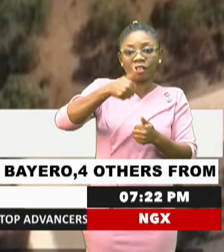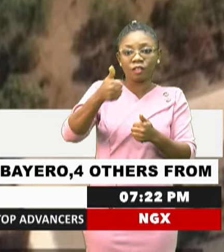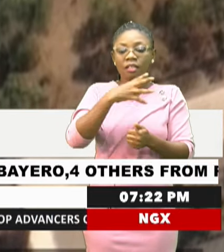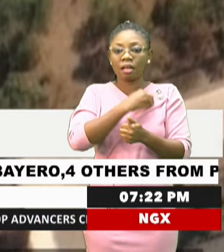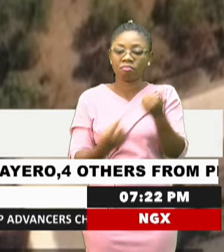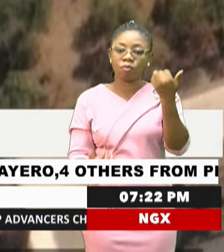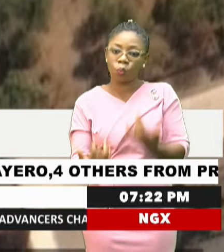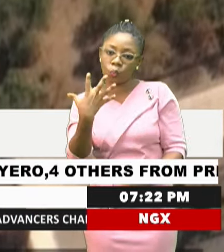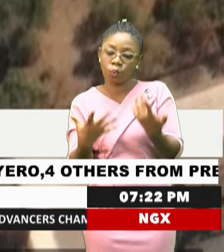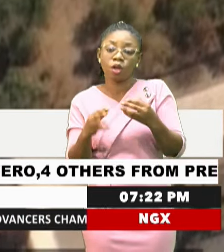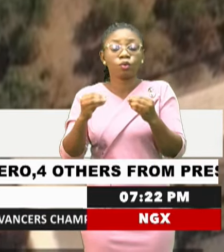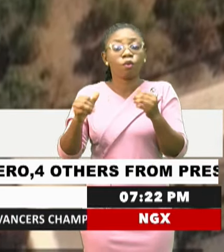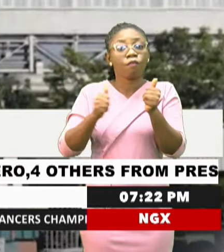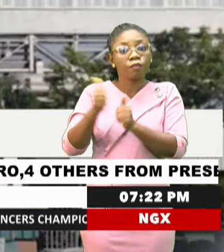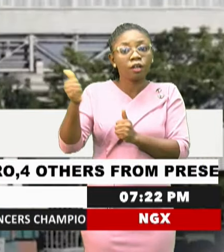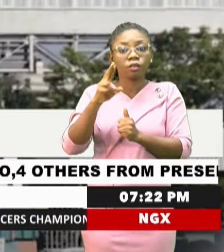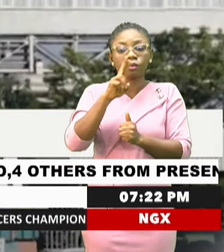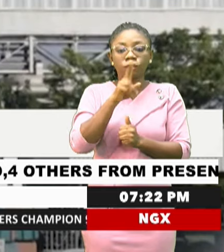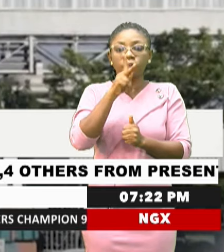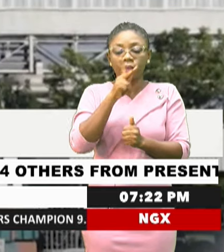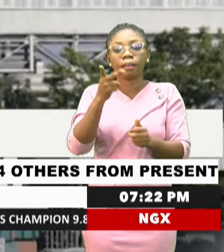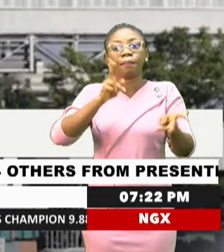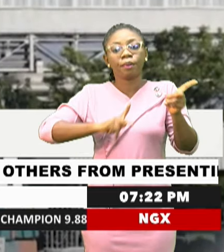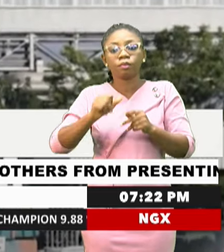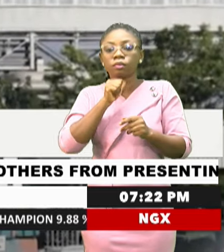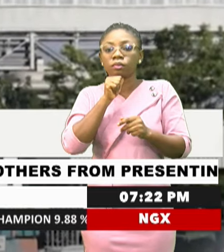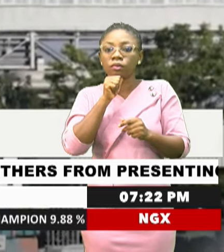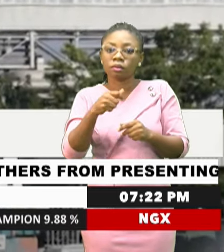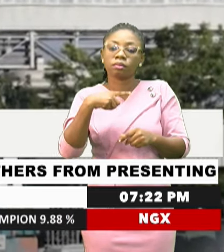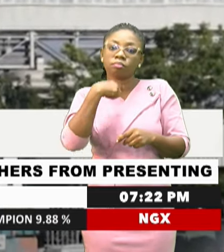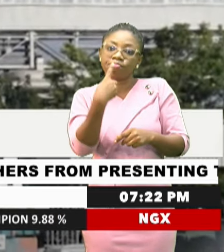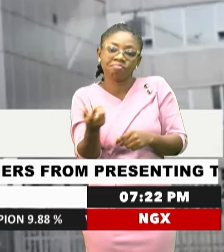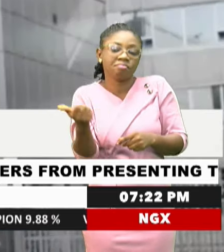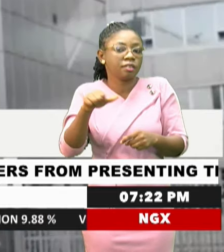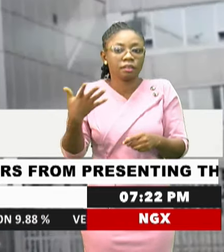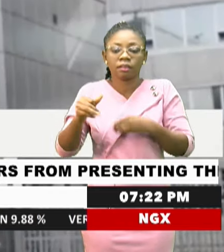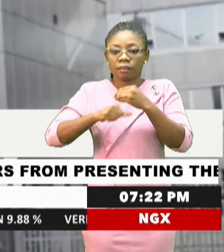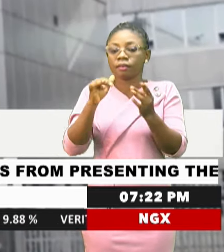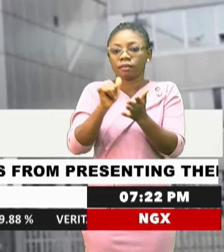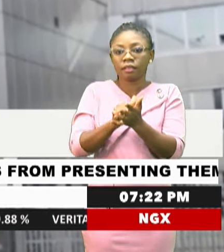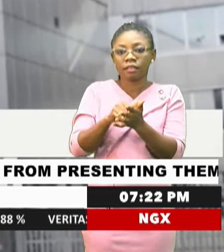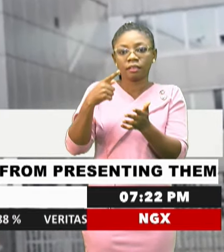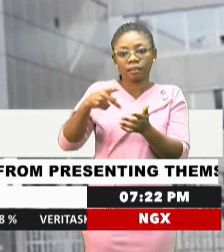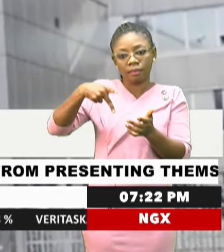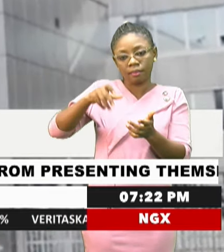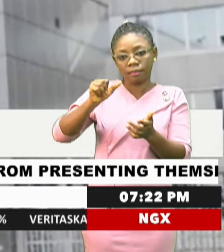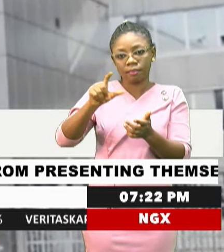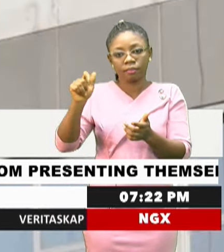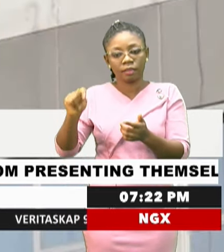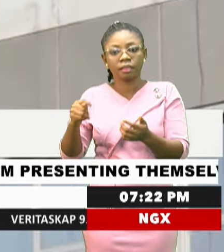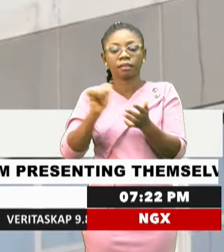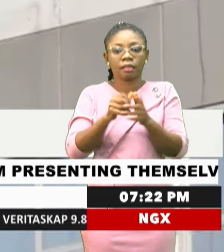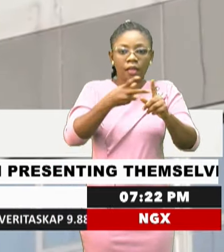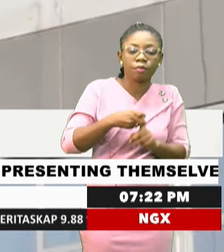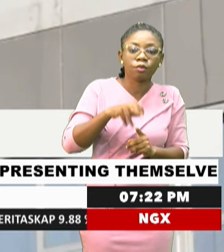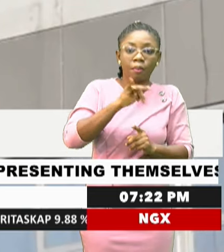So far, Ukrainian officials have not commented on the incidents. The Zaporizia plant captured by the Russian military in